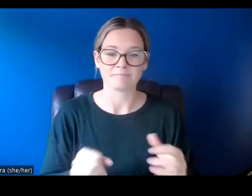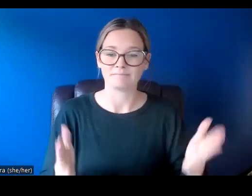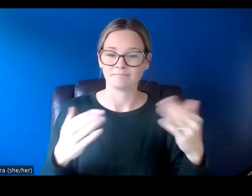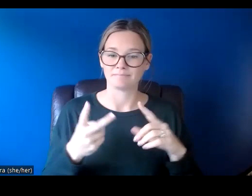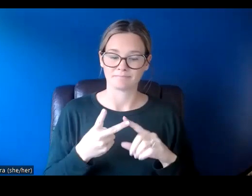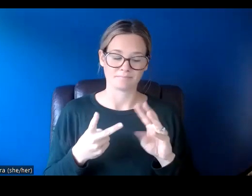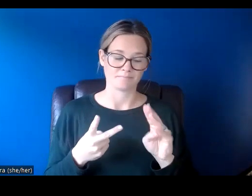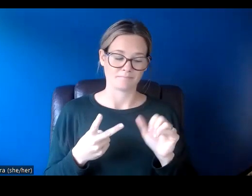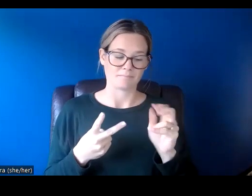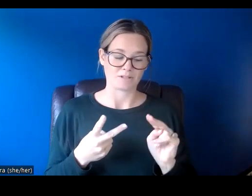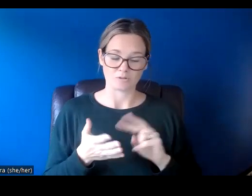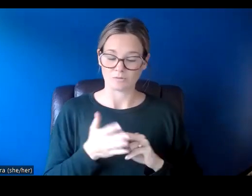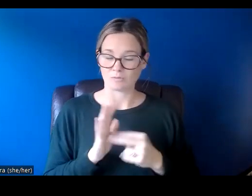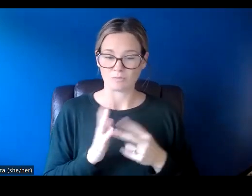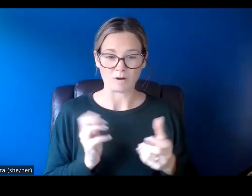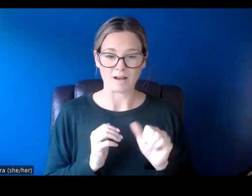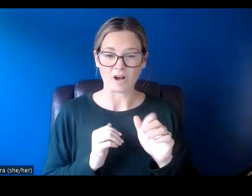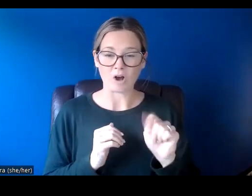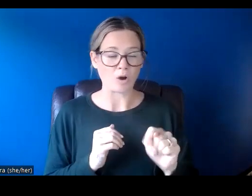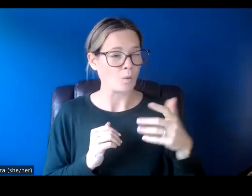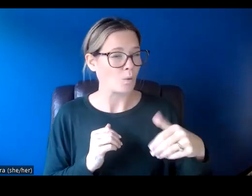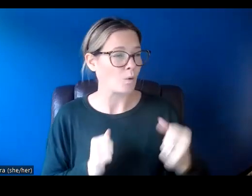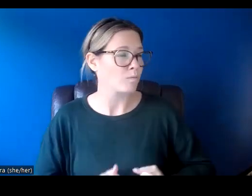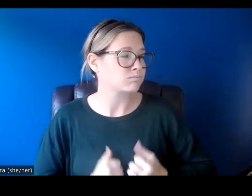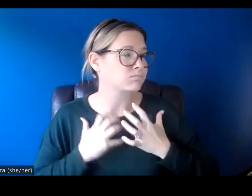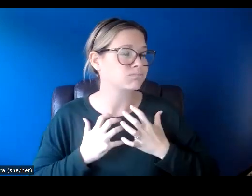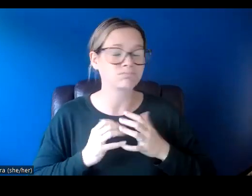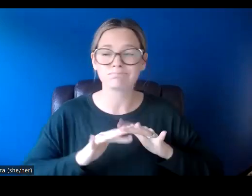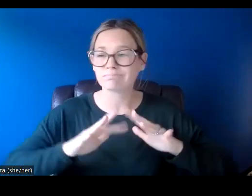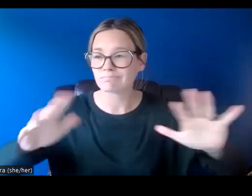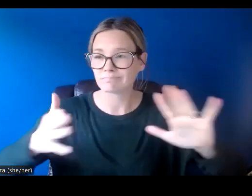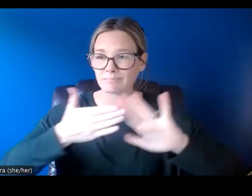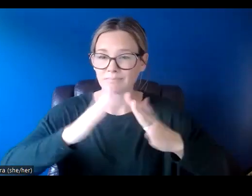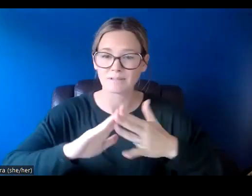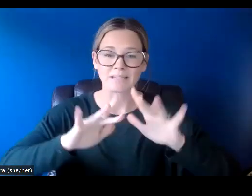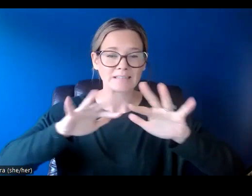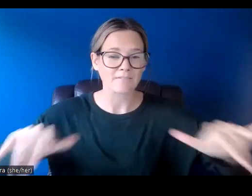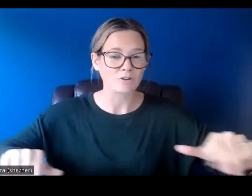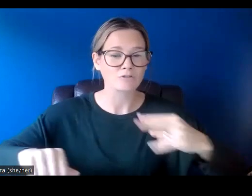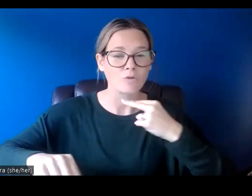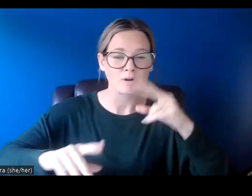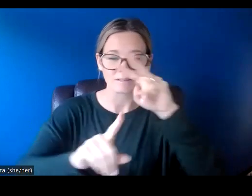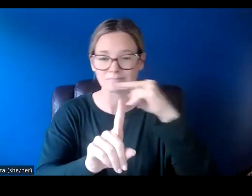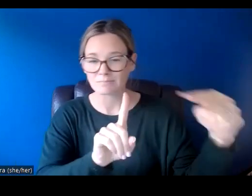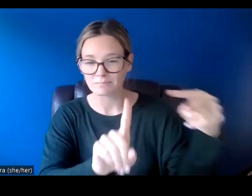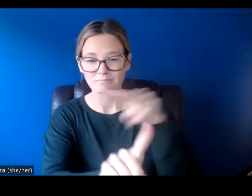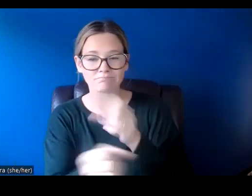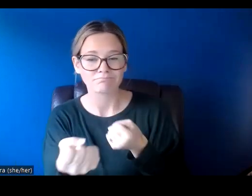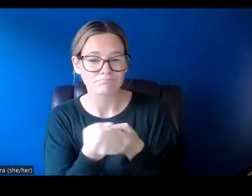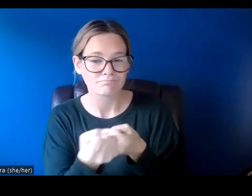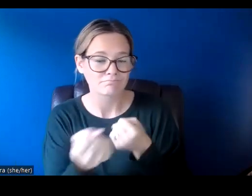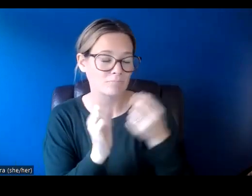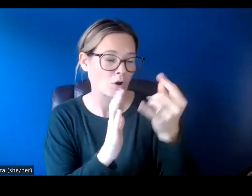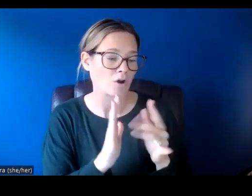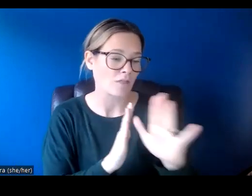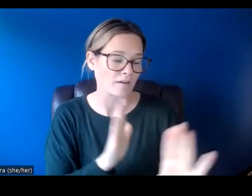that the arts have the power to create vibrant communities and bring together diverse voices and perspectives. We support artists in their